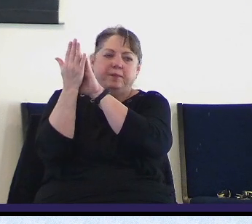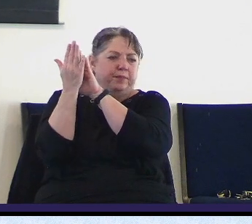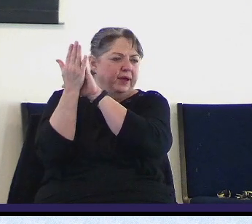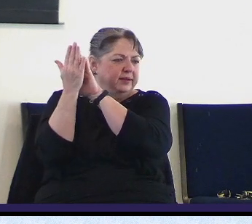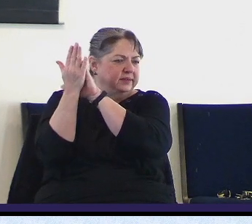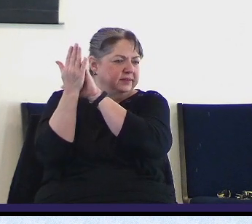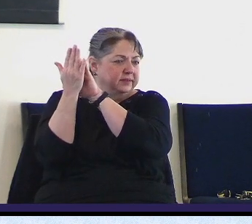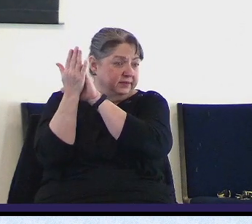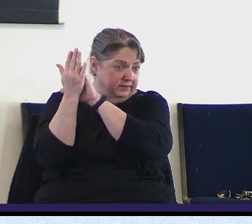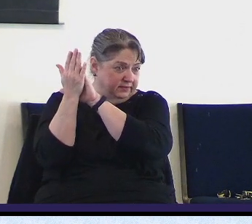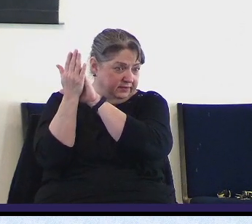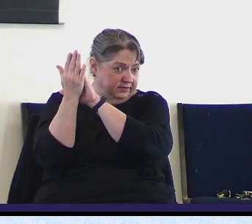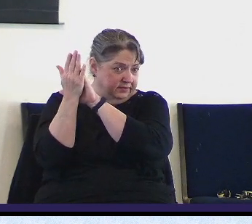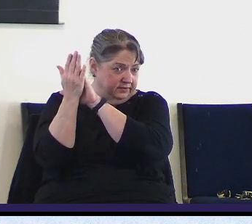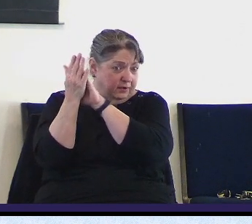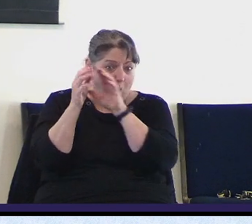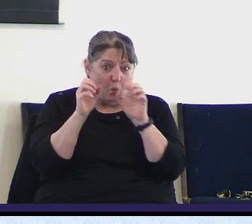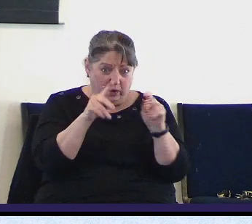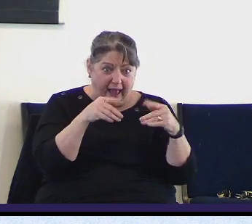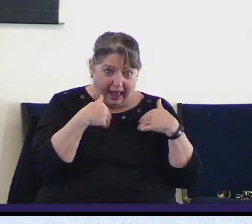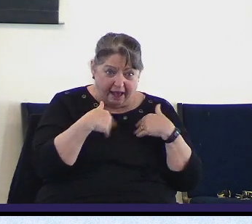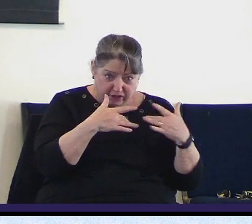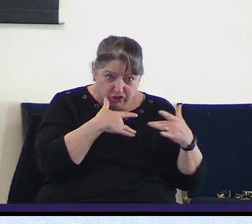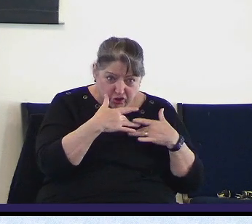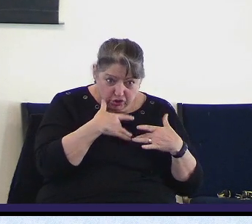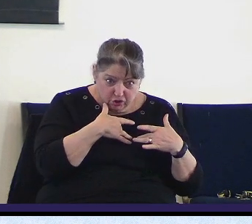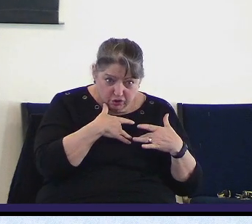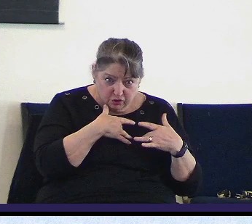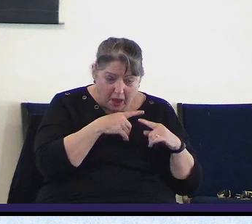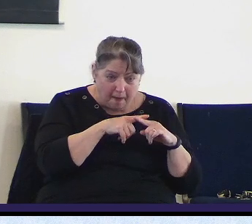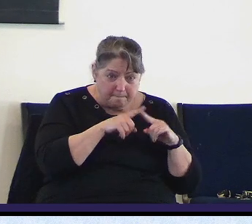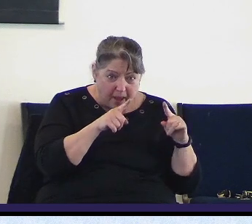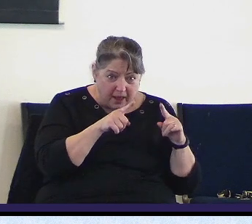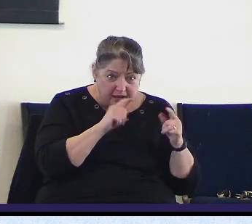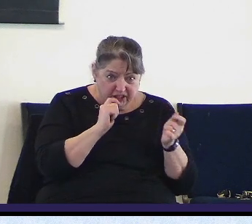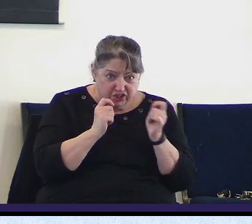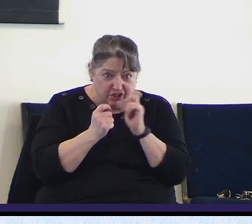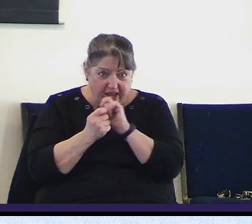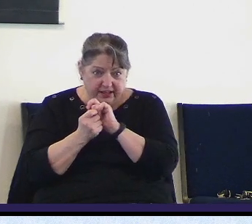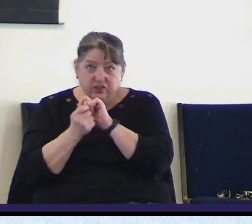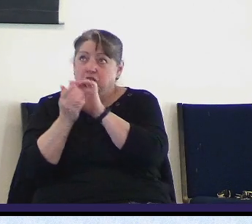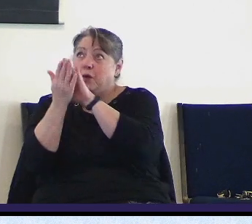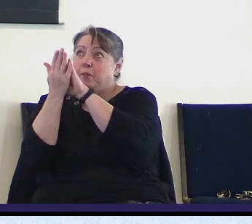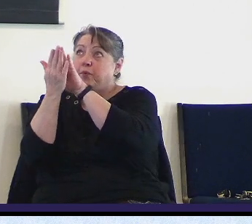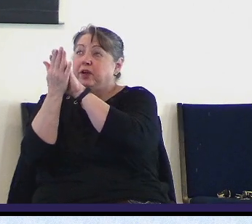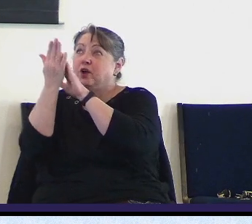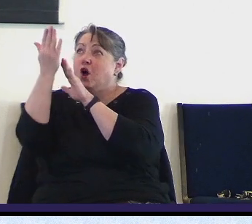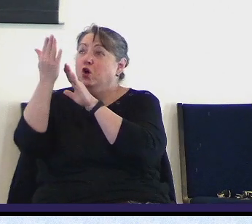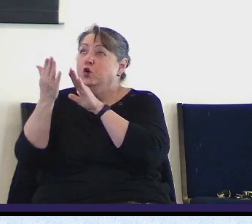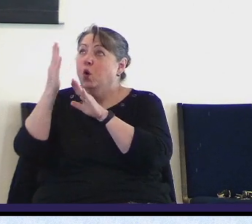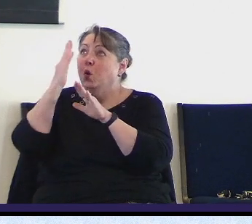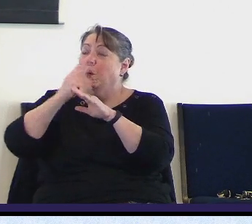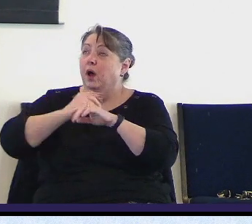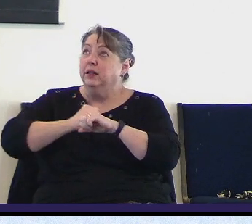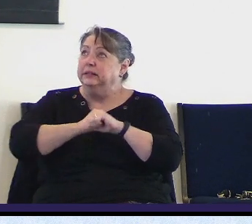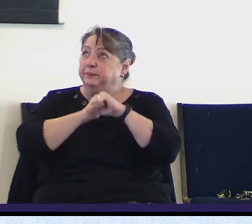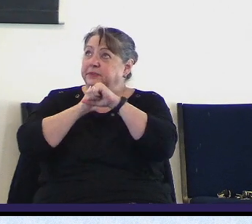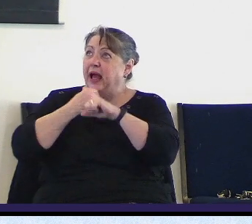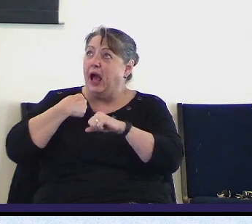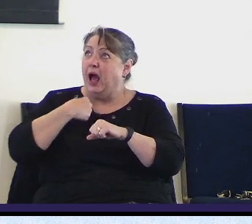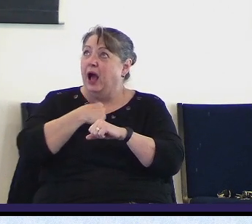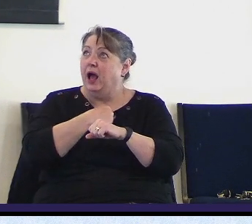oh Lord you will keep us safe and you will protect us from such people